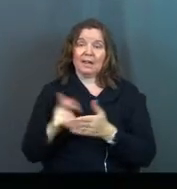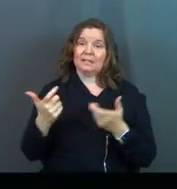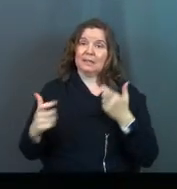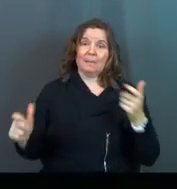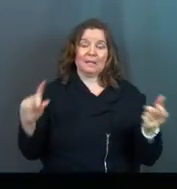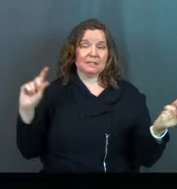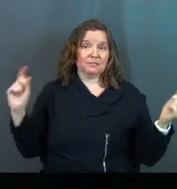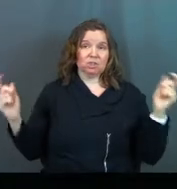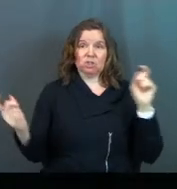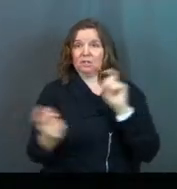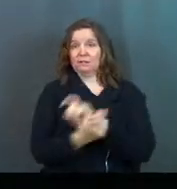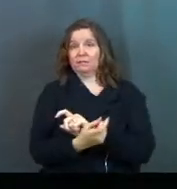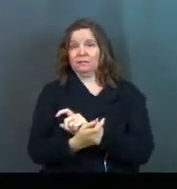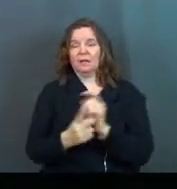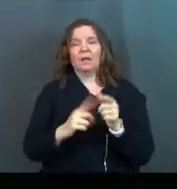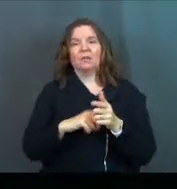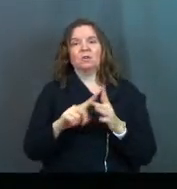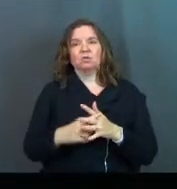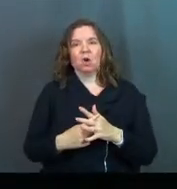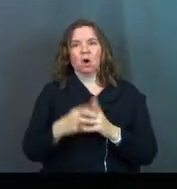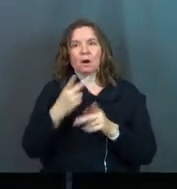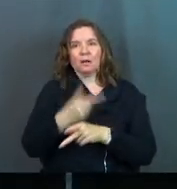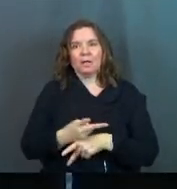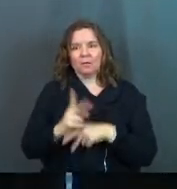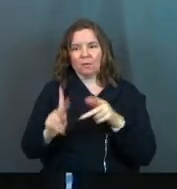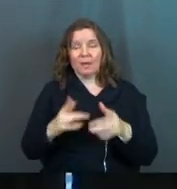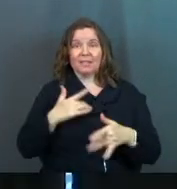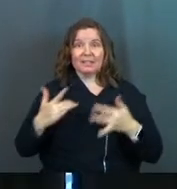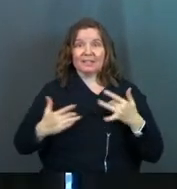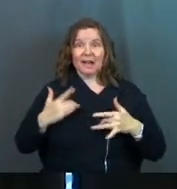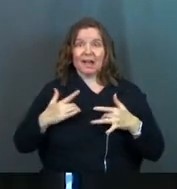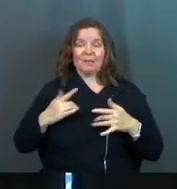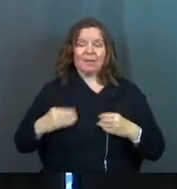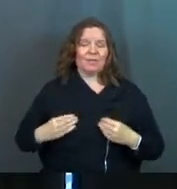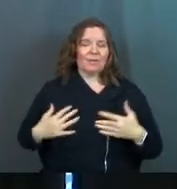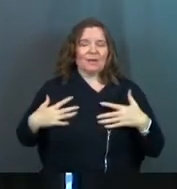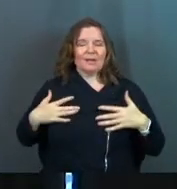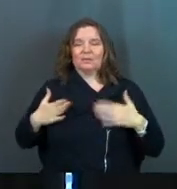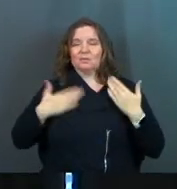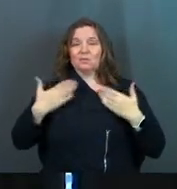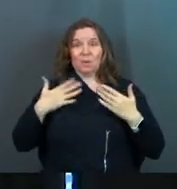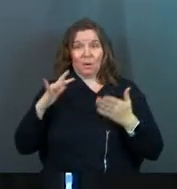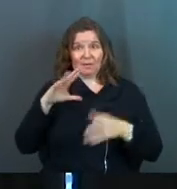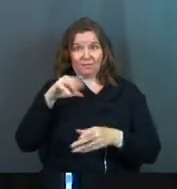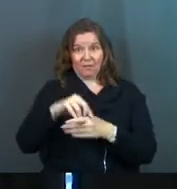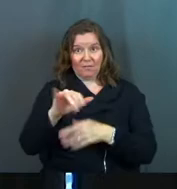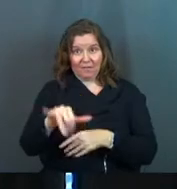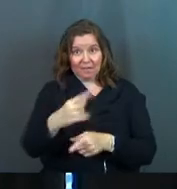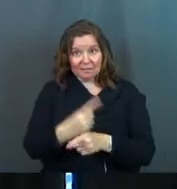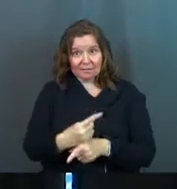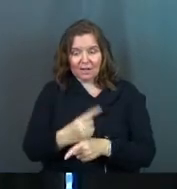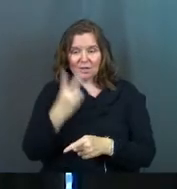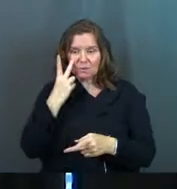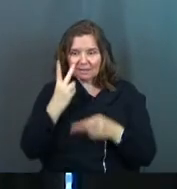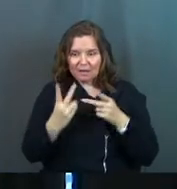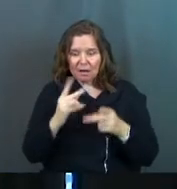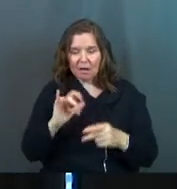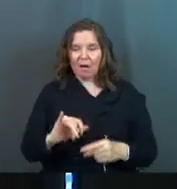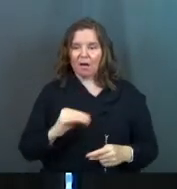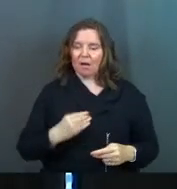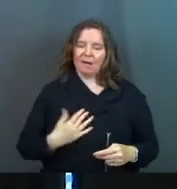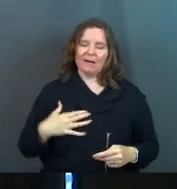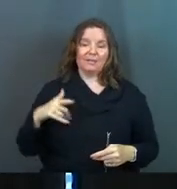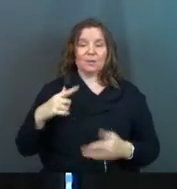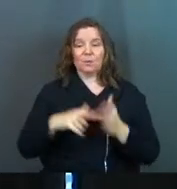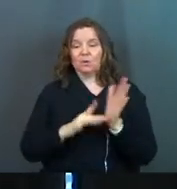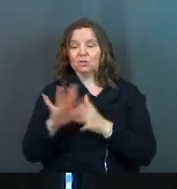massive shift. And then you start caring for people and there's excitement and there's a thrill and there's joy to it, isn't there? And you start seeing in your life, you're